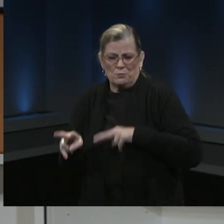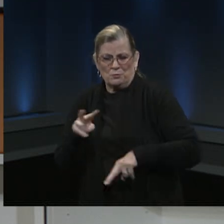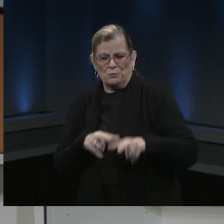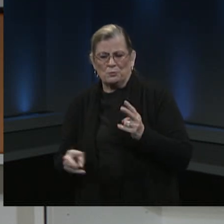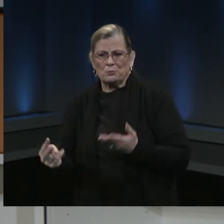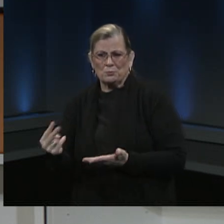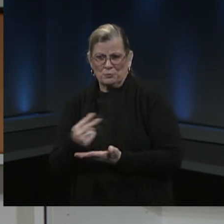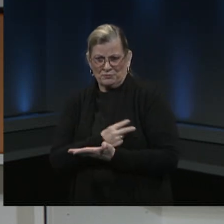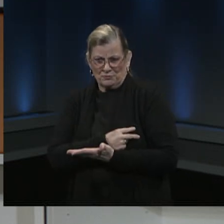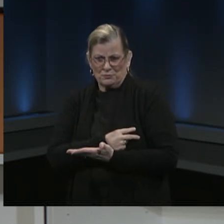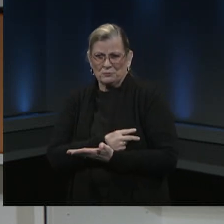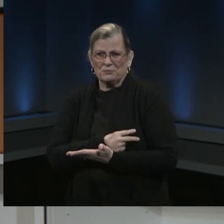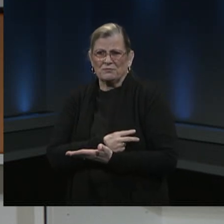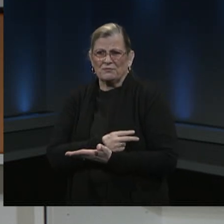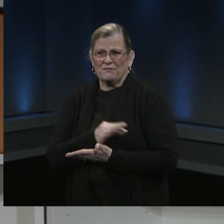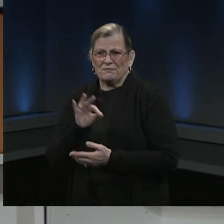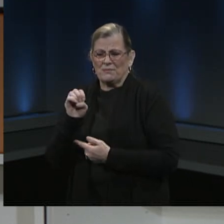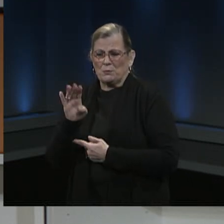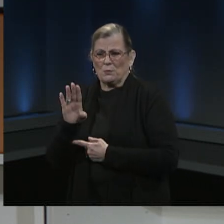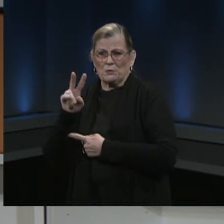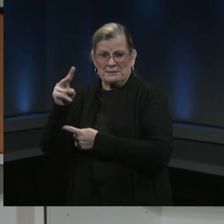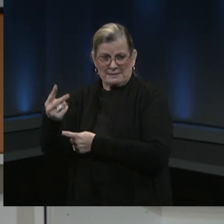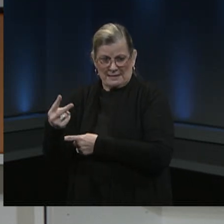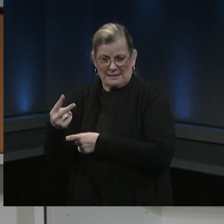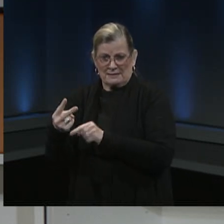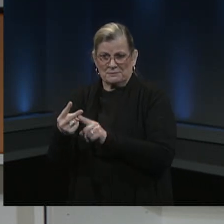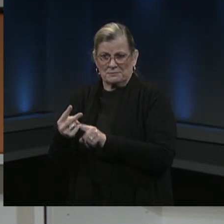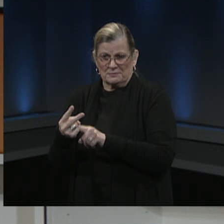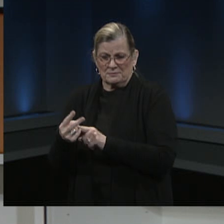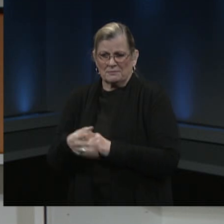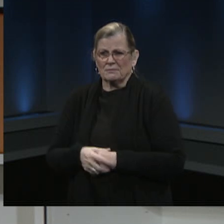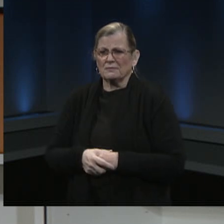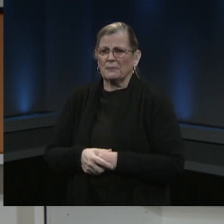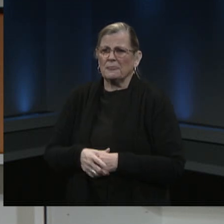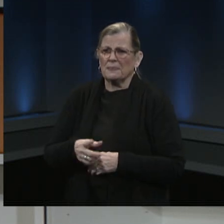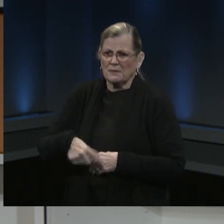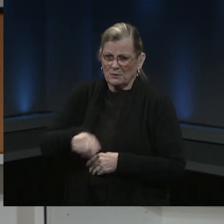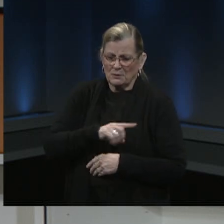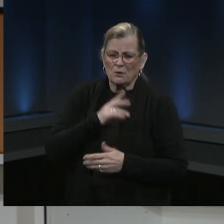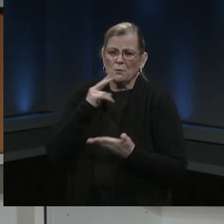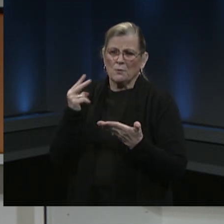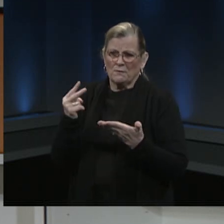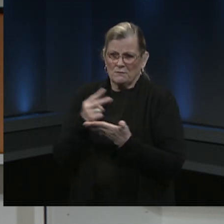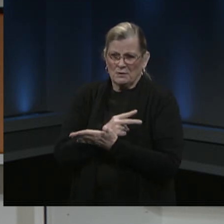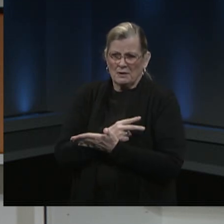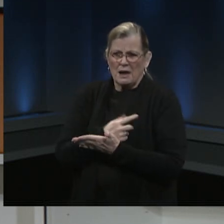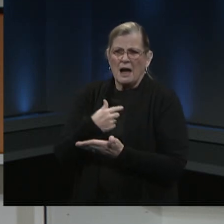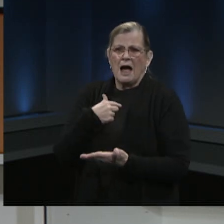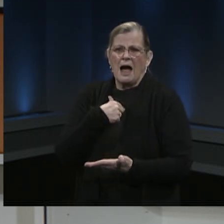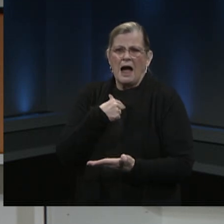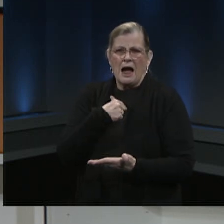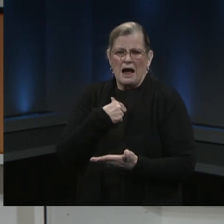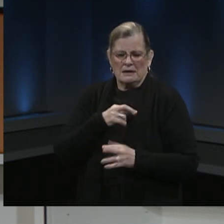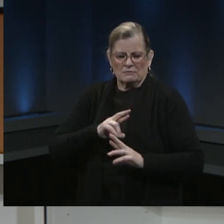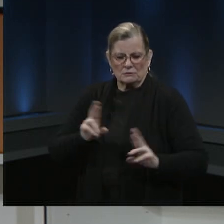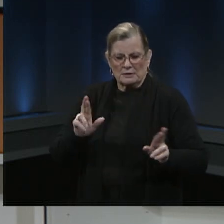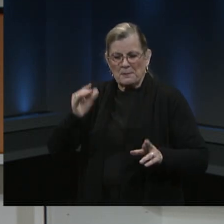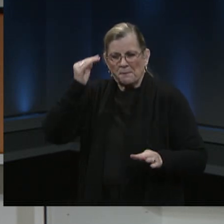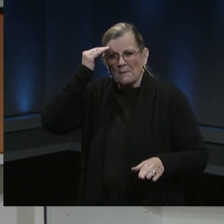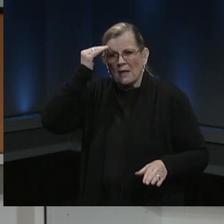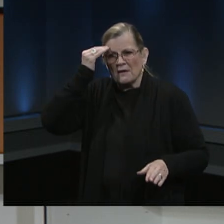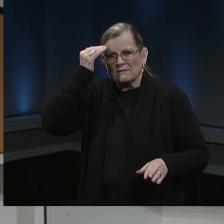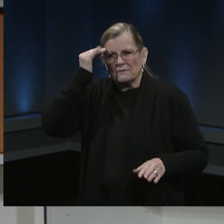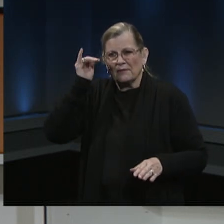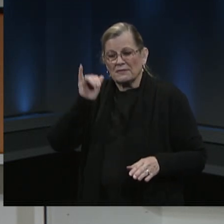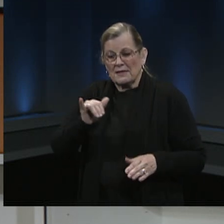work session February 2nd. So the school board will review the final dates, but I am mindful of the vaccination schedule